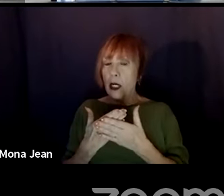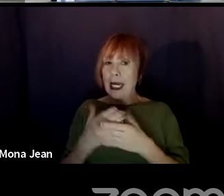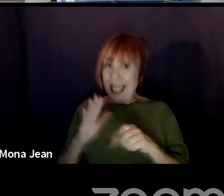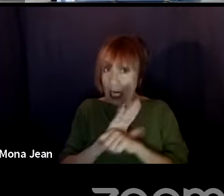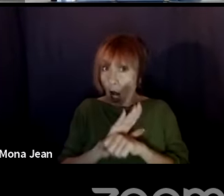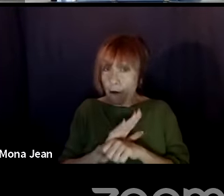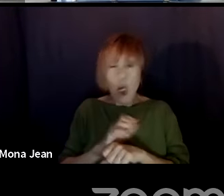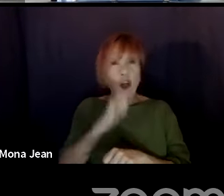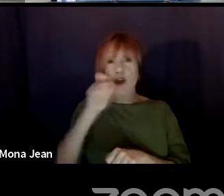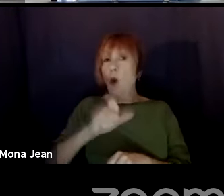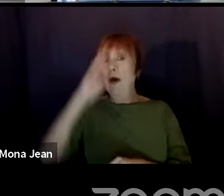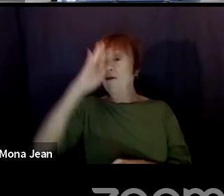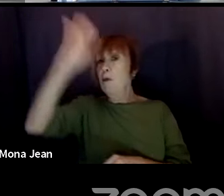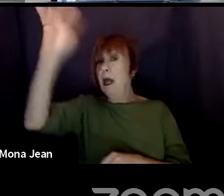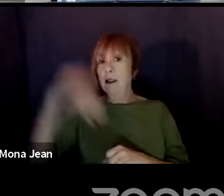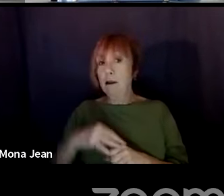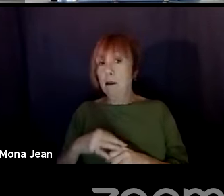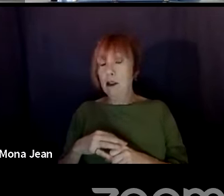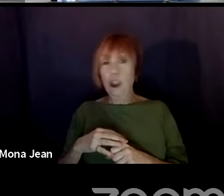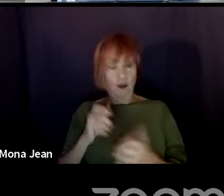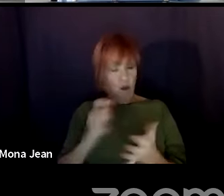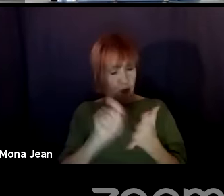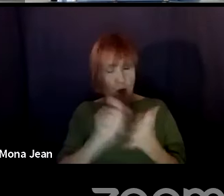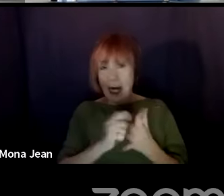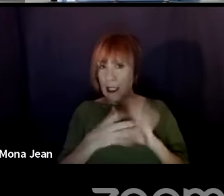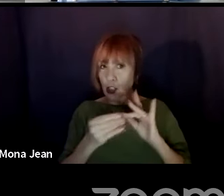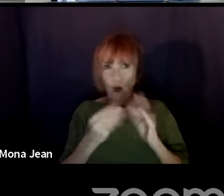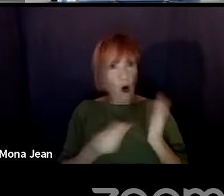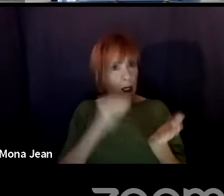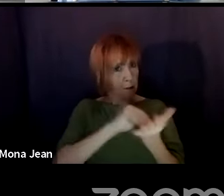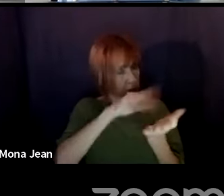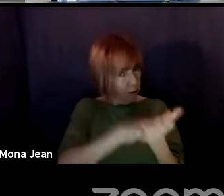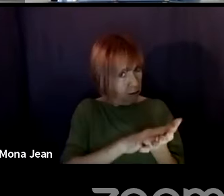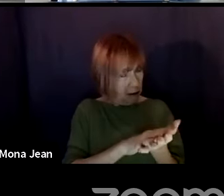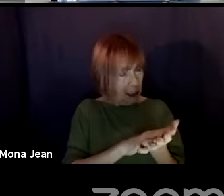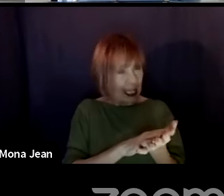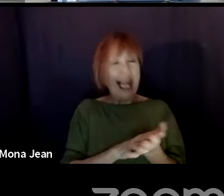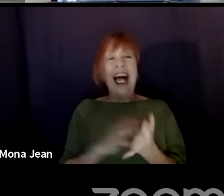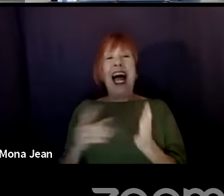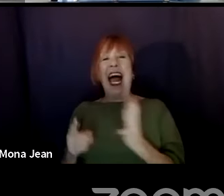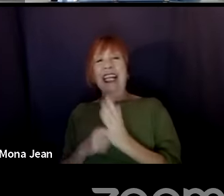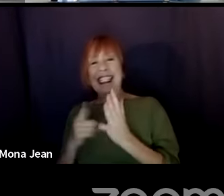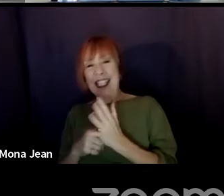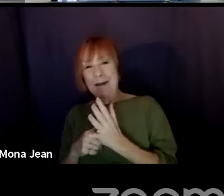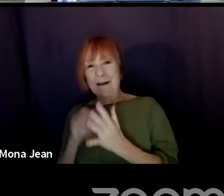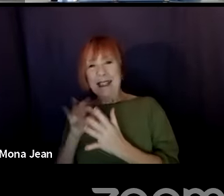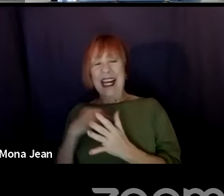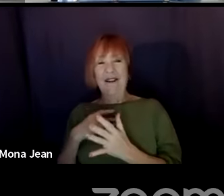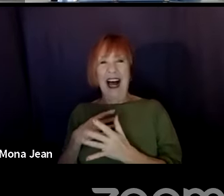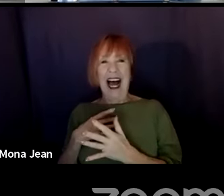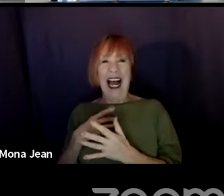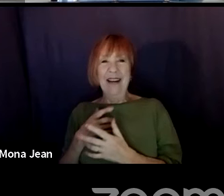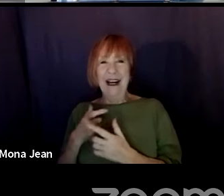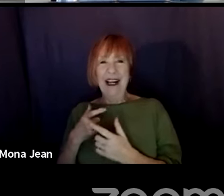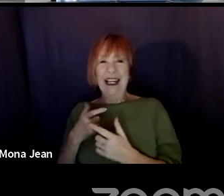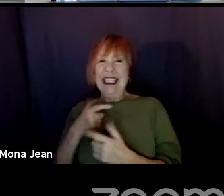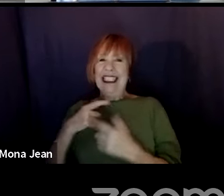prepared you to write the stories that you are to tell. And when I am struggling, I watch ratchet reality TV.